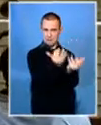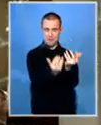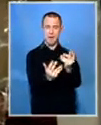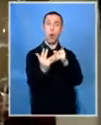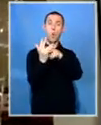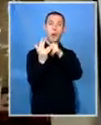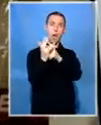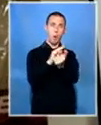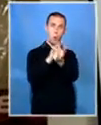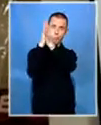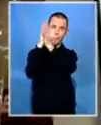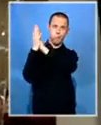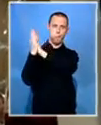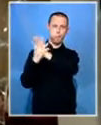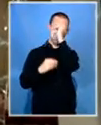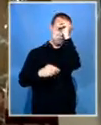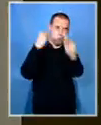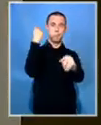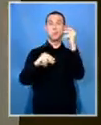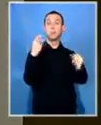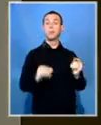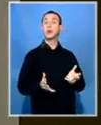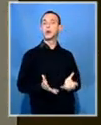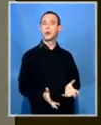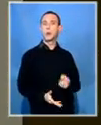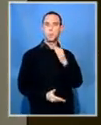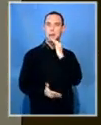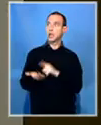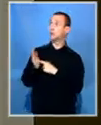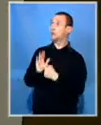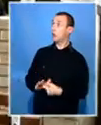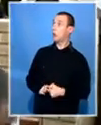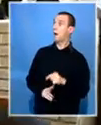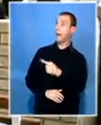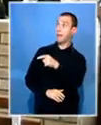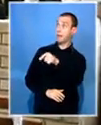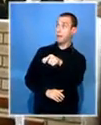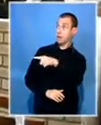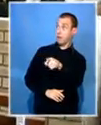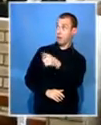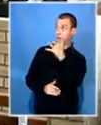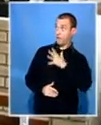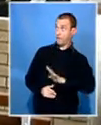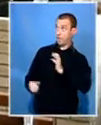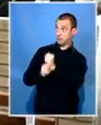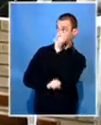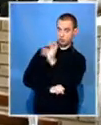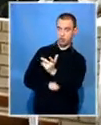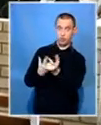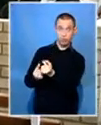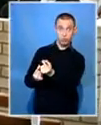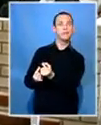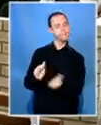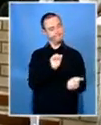and looting. A strong message was sent to other would-be offenders. The 14 were denied bail and